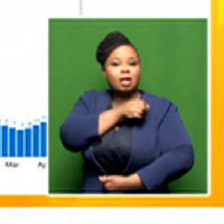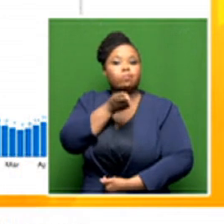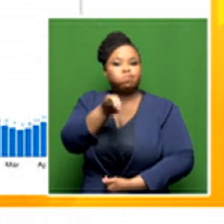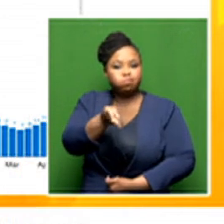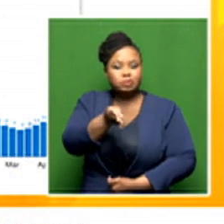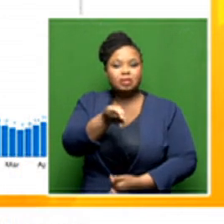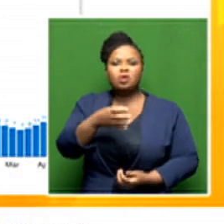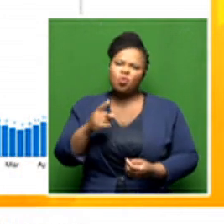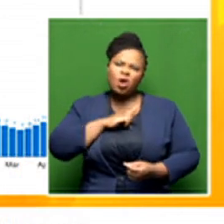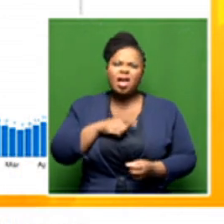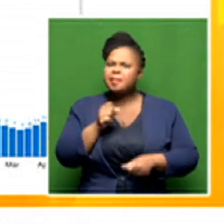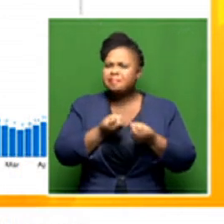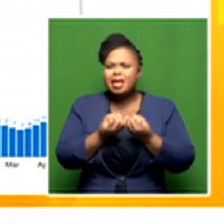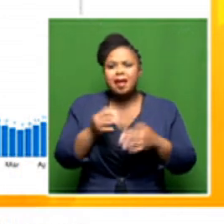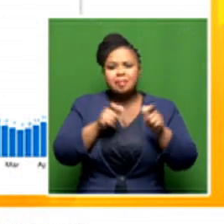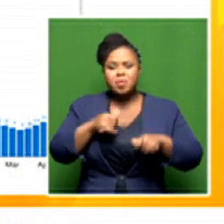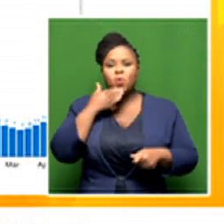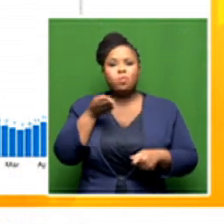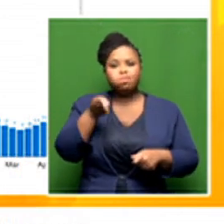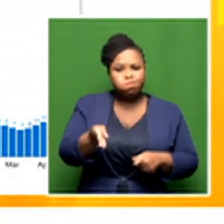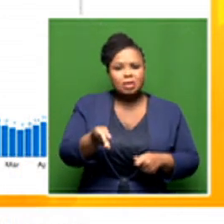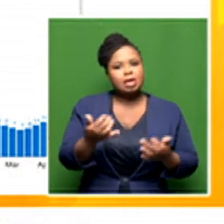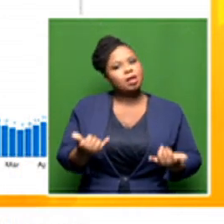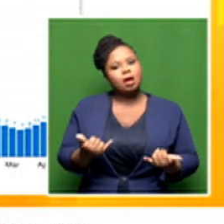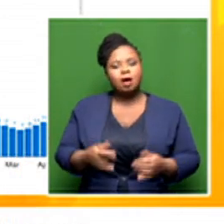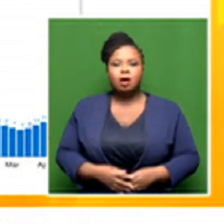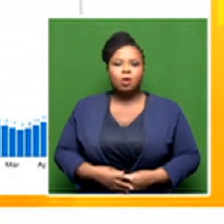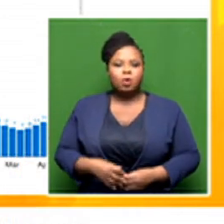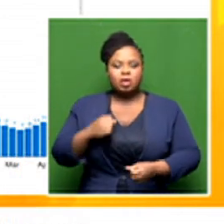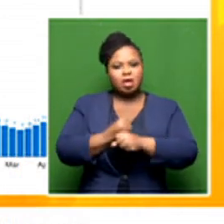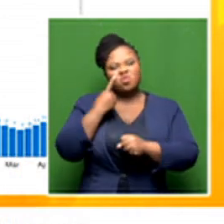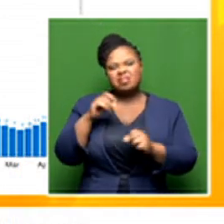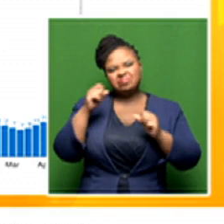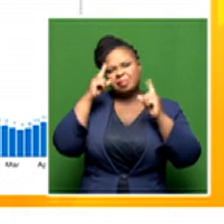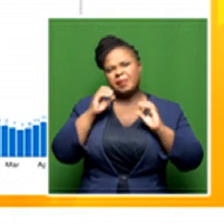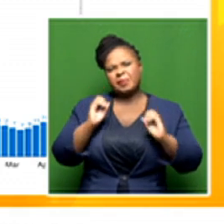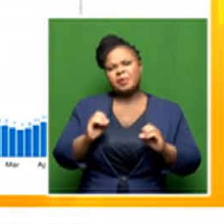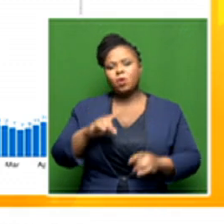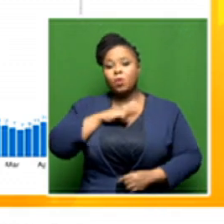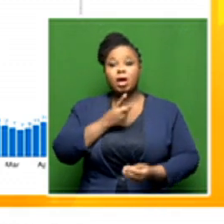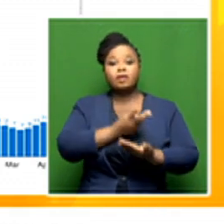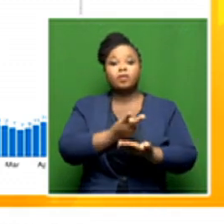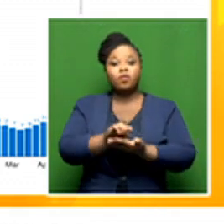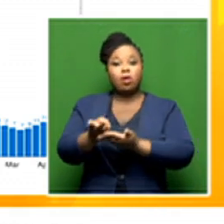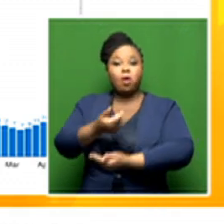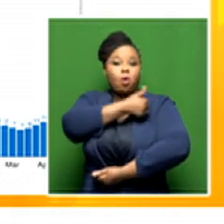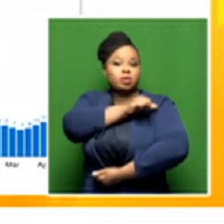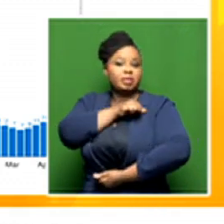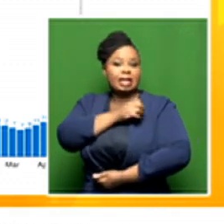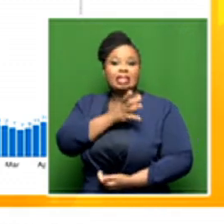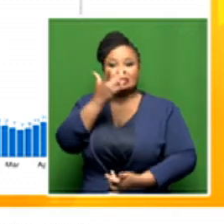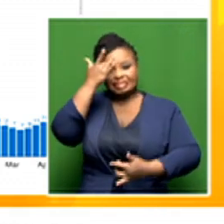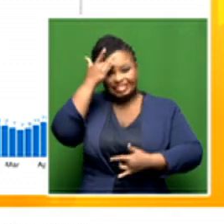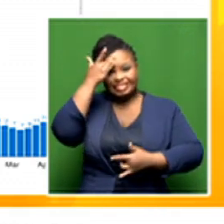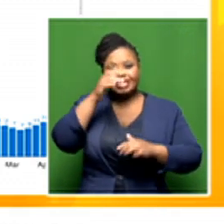and the highest burden province. not really surprising. Hospitalizations, they have increased